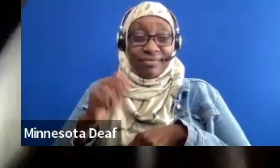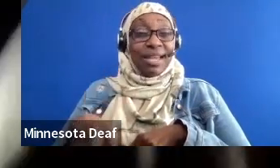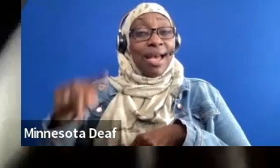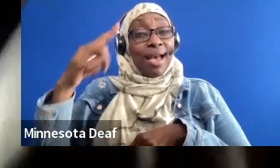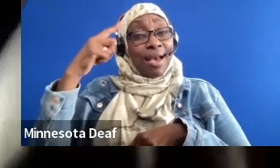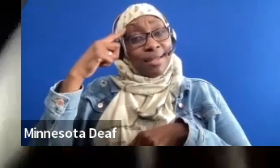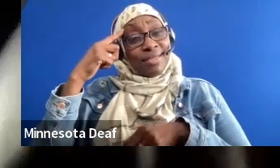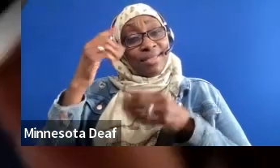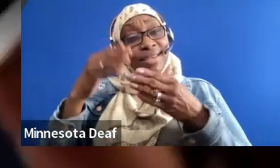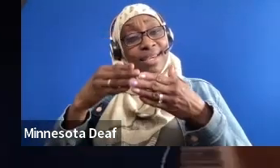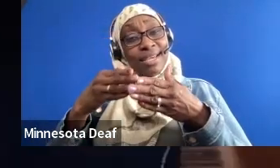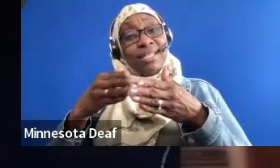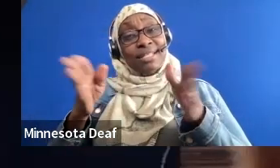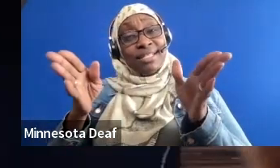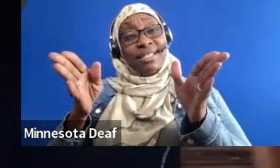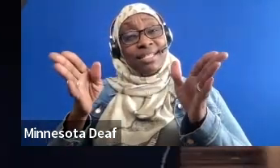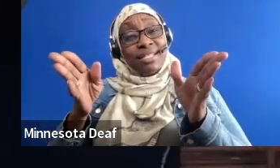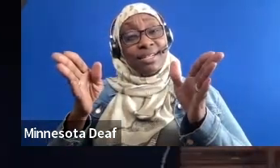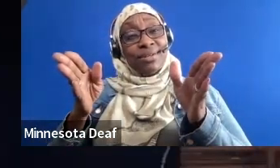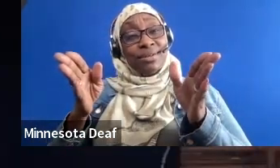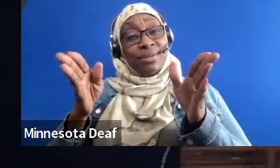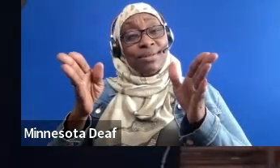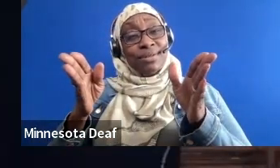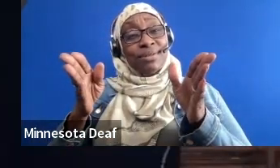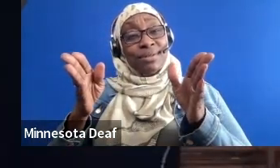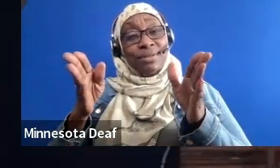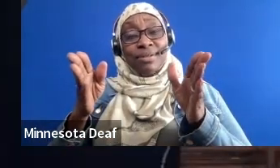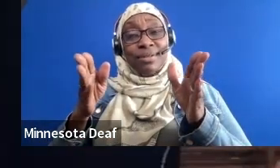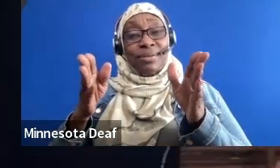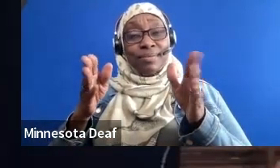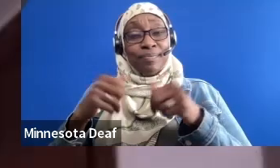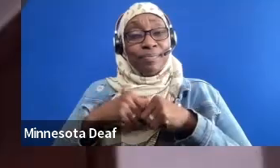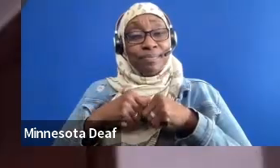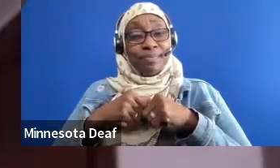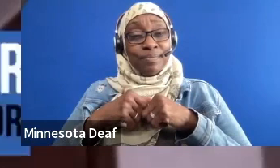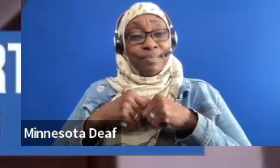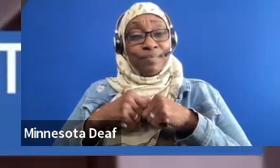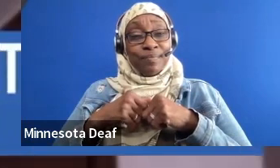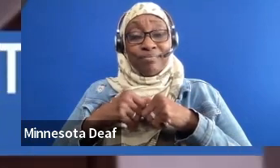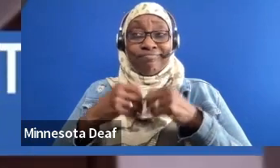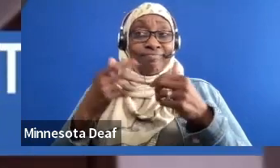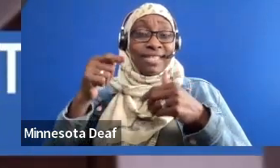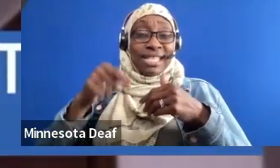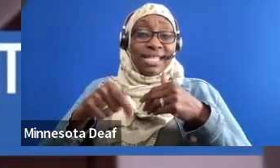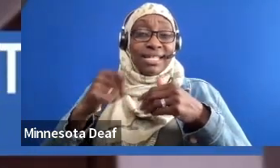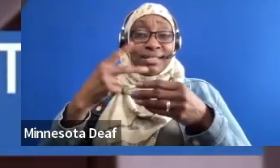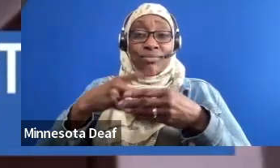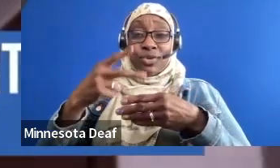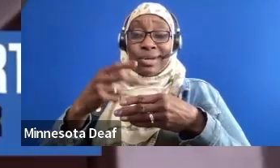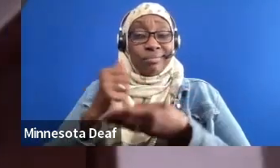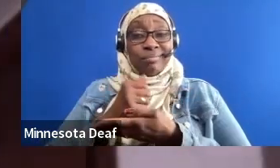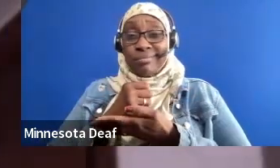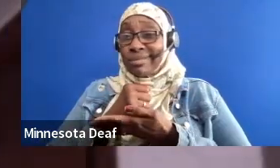TYP's mission, I think, in general, is just to help people with disabilities show up in the world